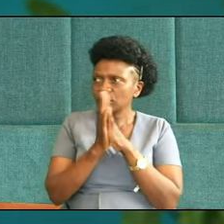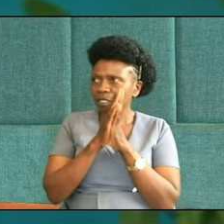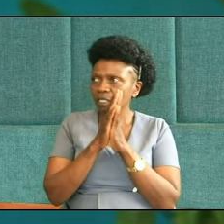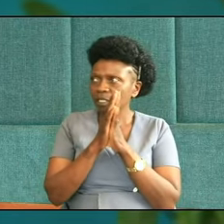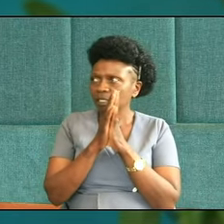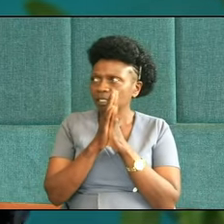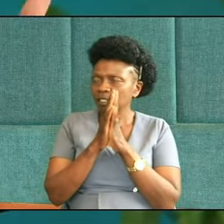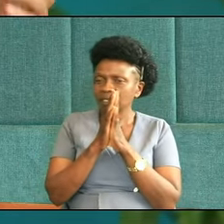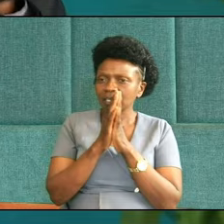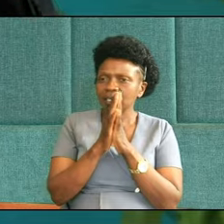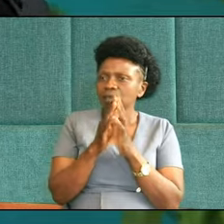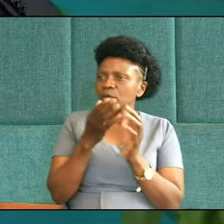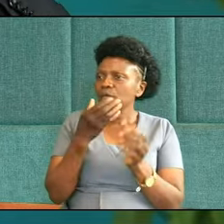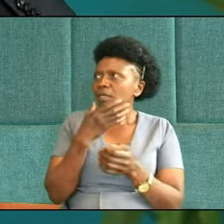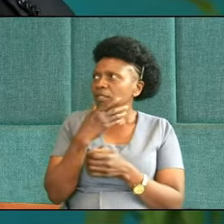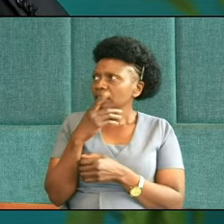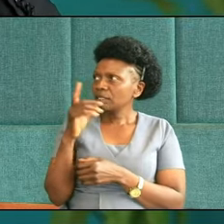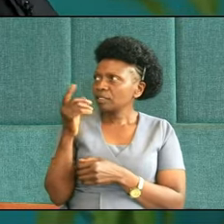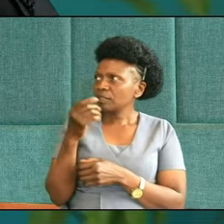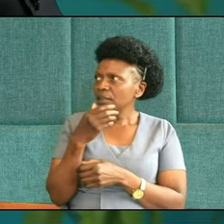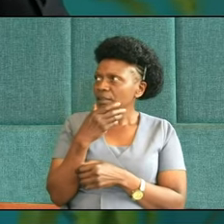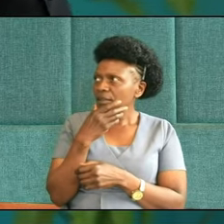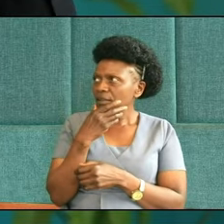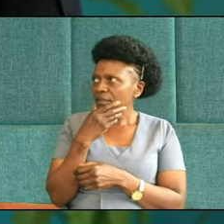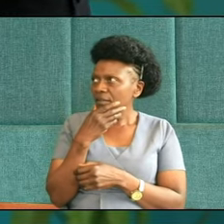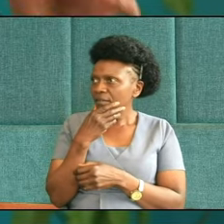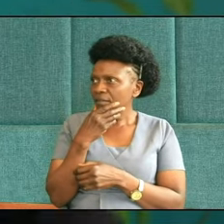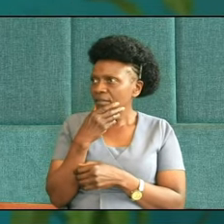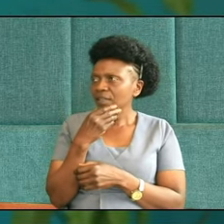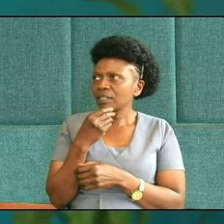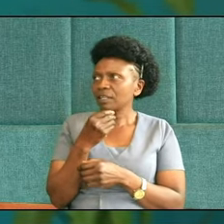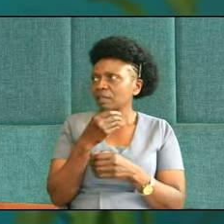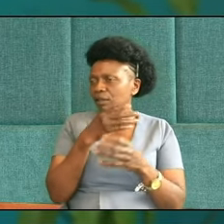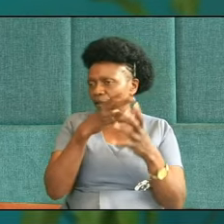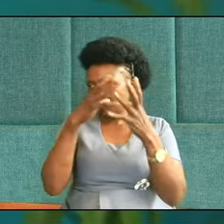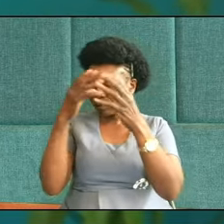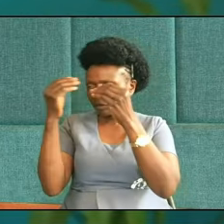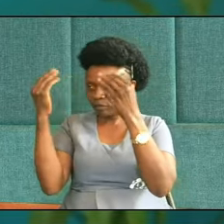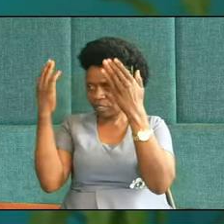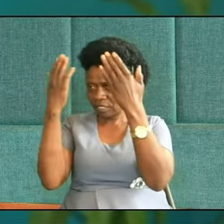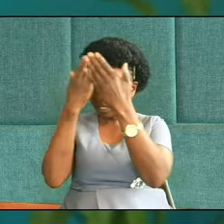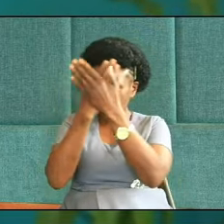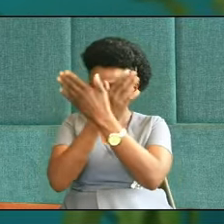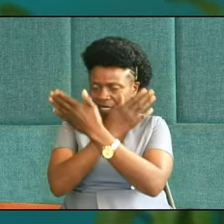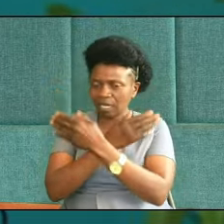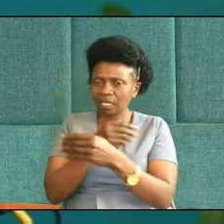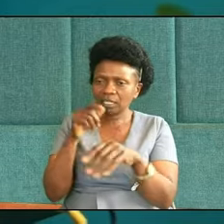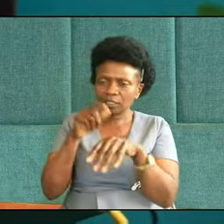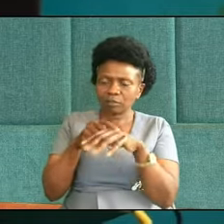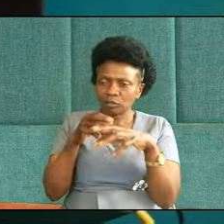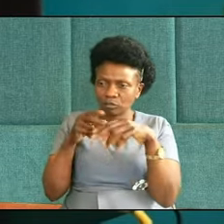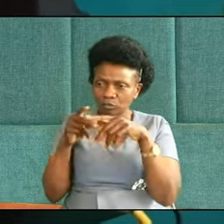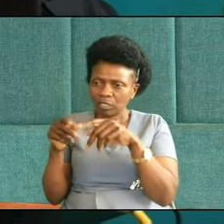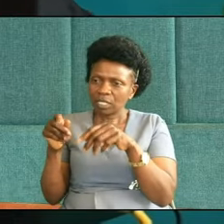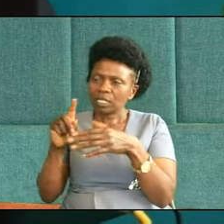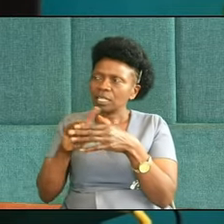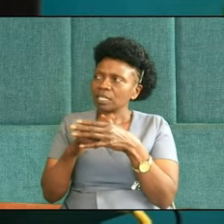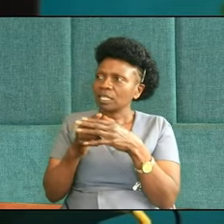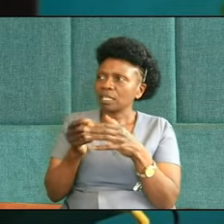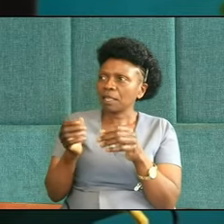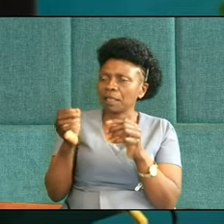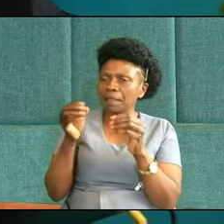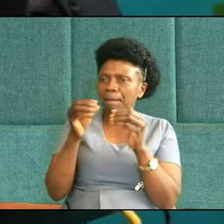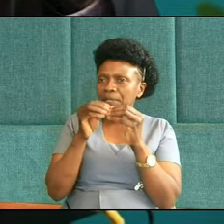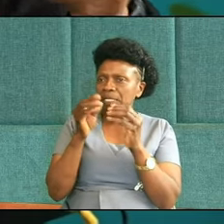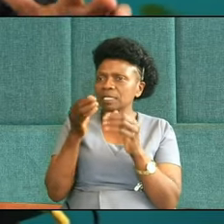lot more because now the story turns really dark. A very, very sad chapter in the life of Judah. The story